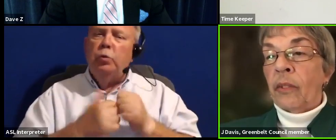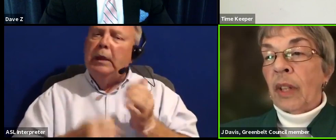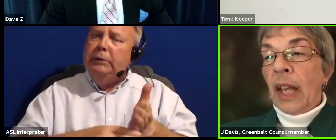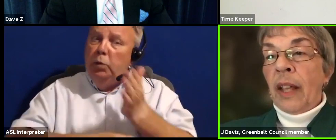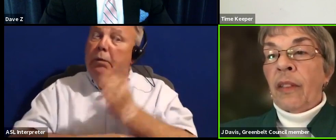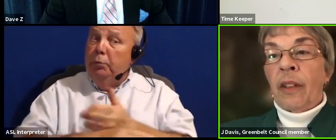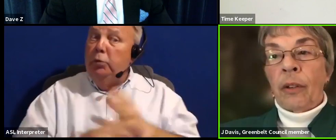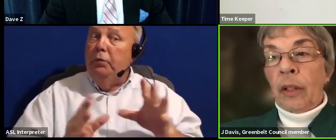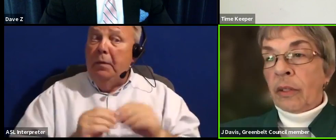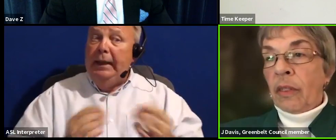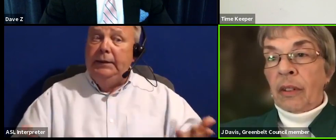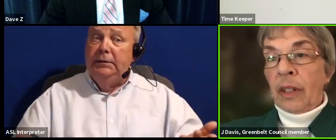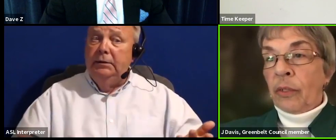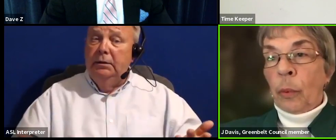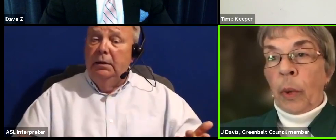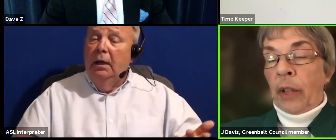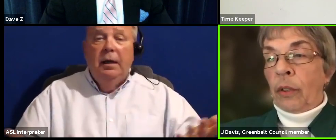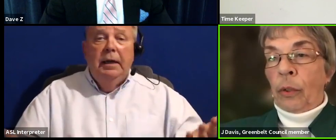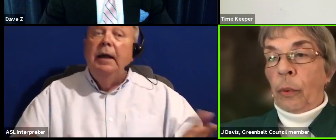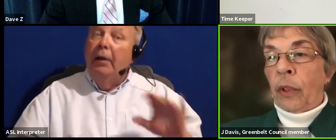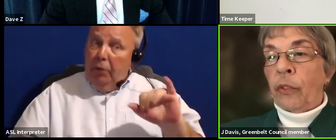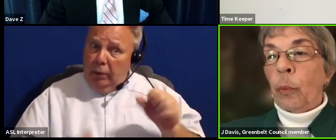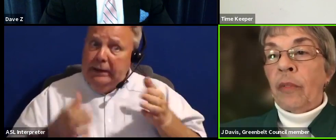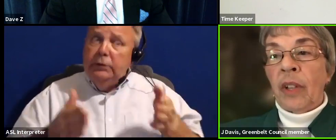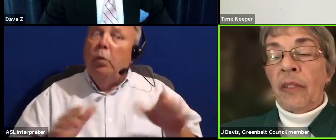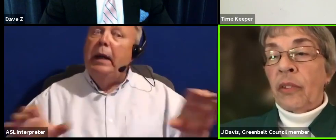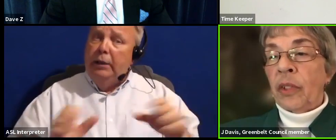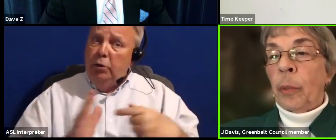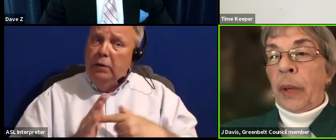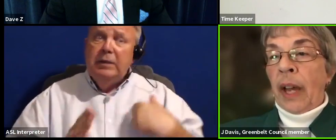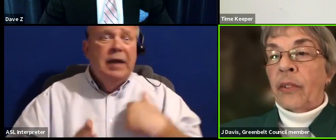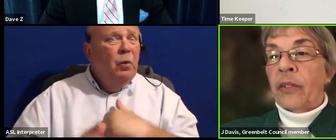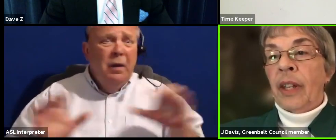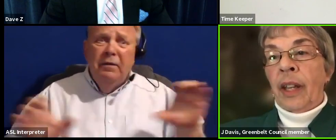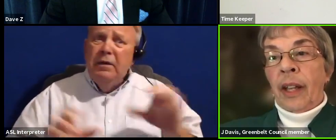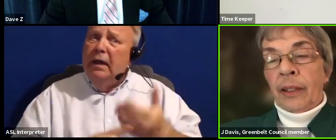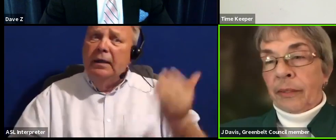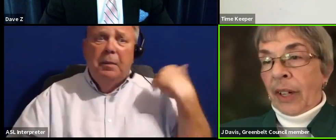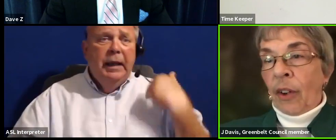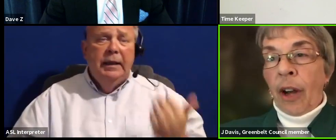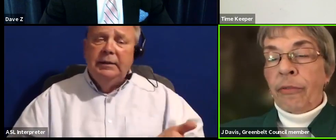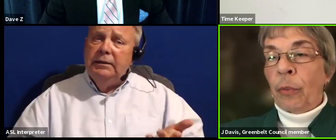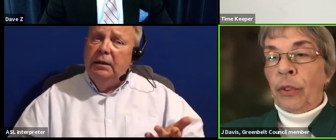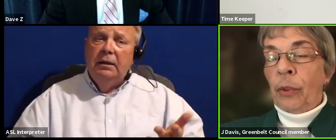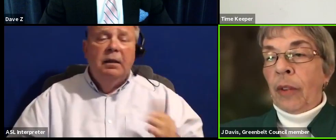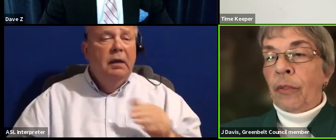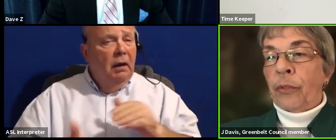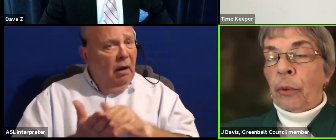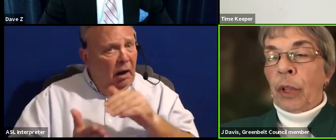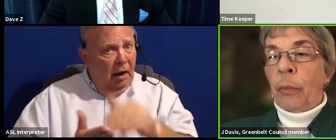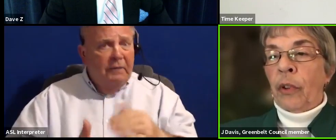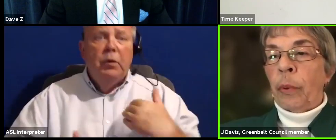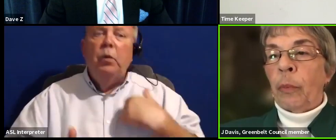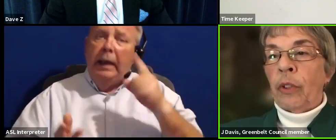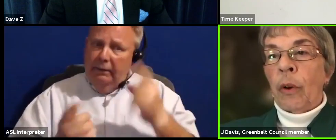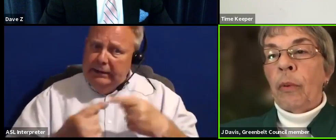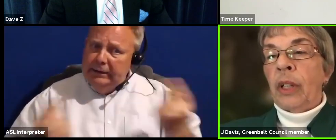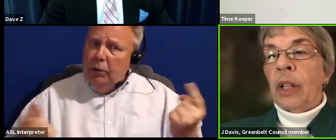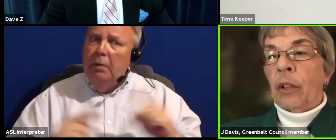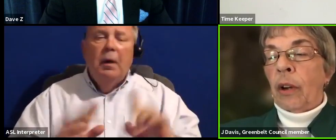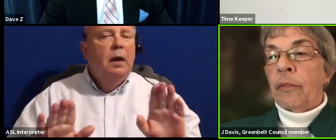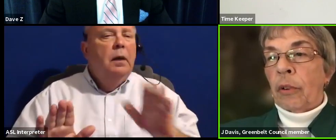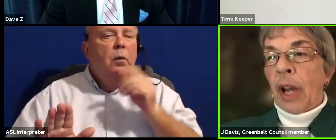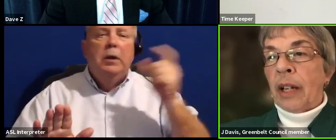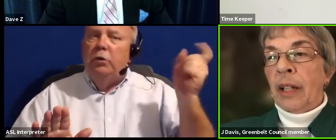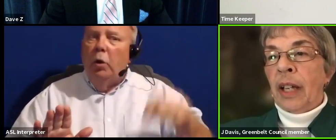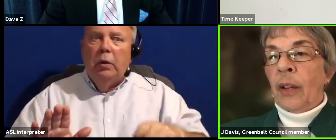the meetings. There is a way to do this and we have done this in the past. Very often we do have disagreements, but we don't